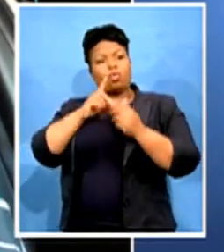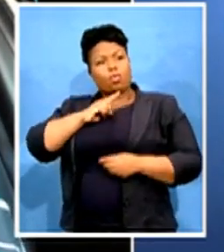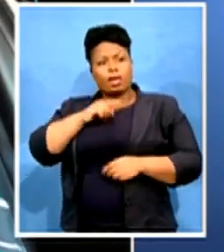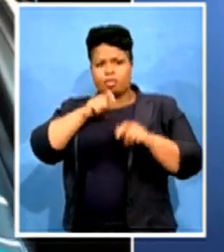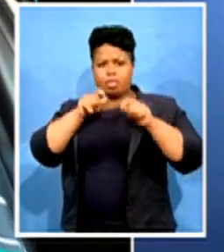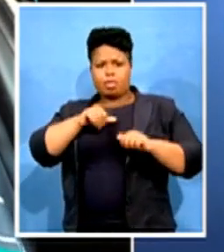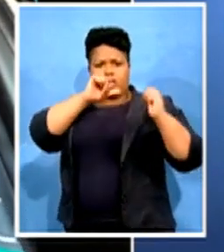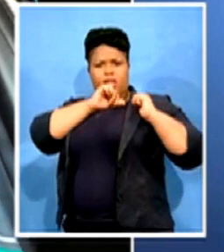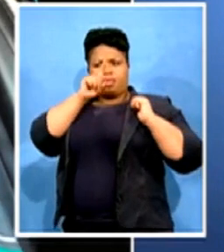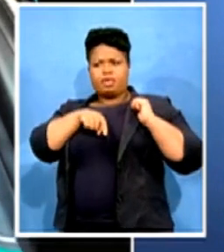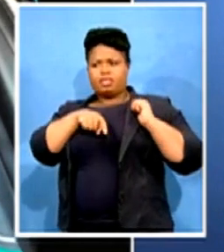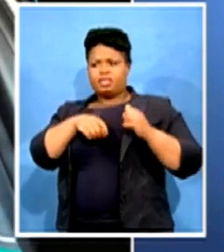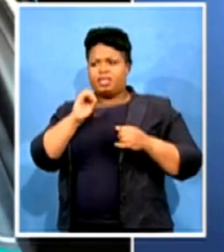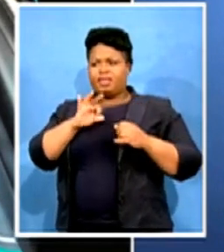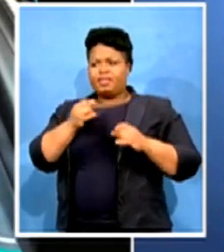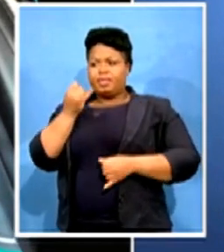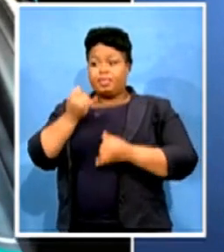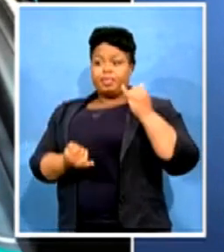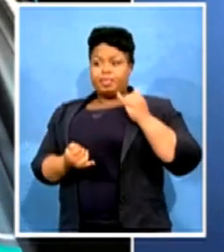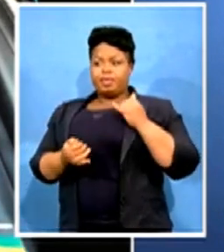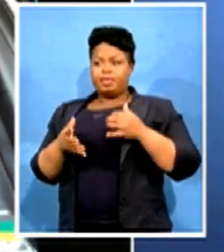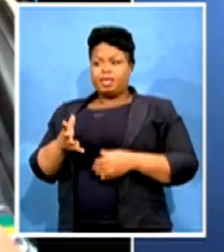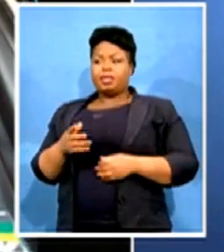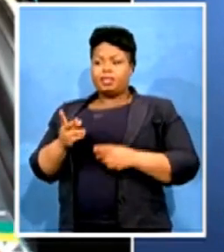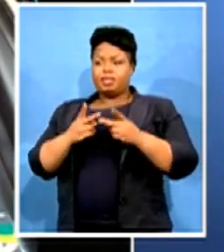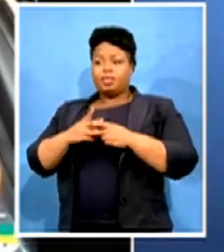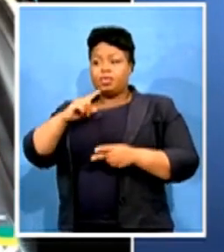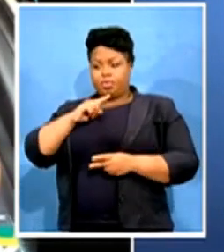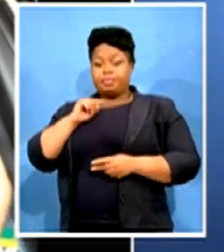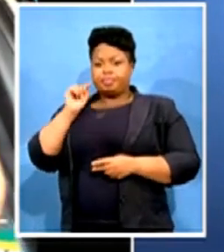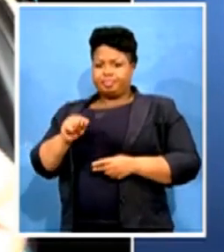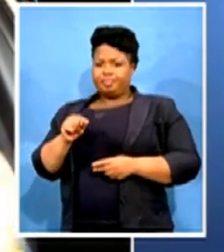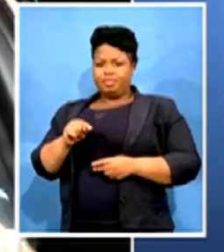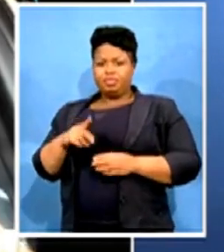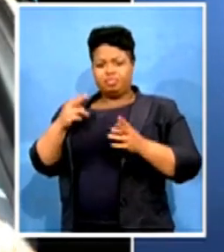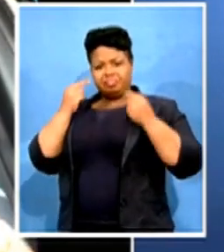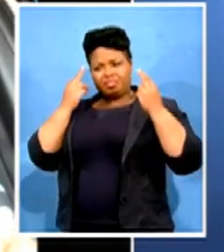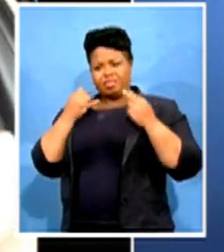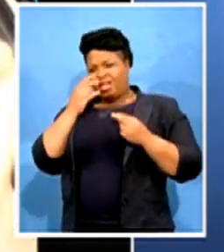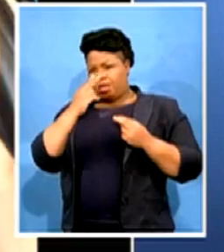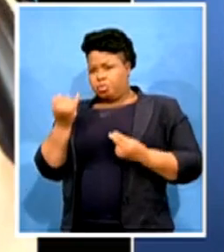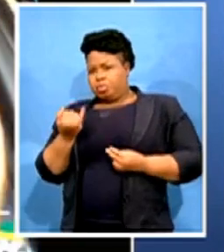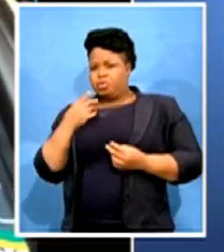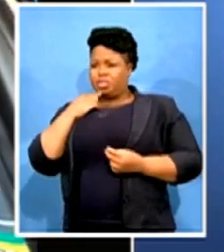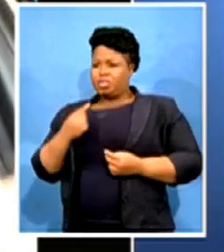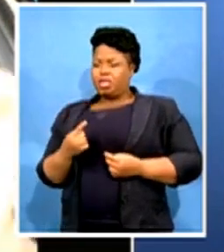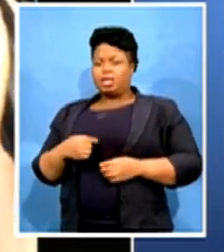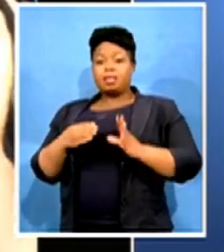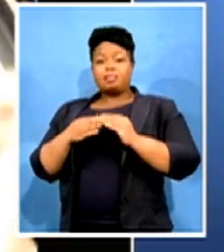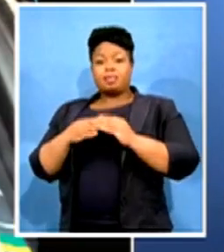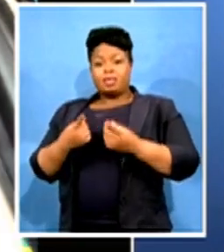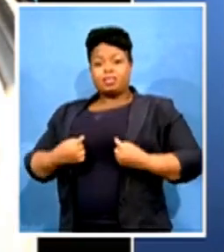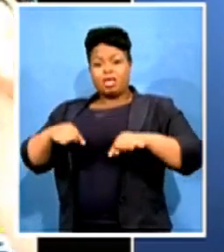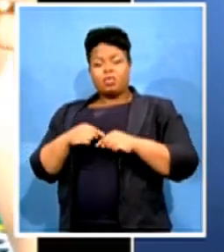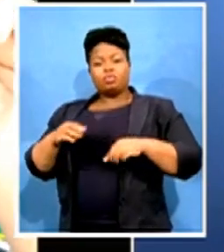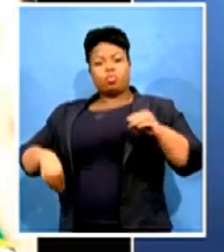this case, we stand up and as the Women's League, we said, all our members who are corrupt will agree when this